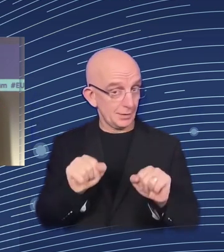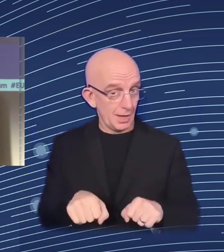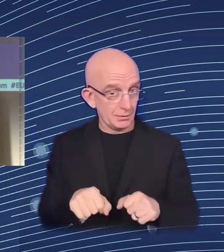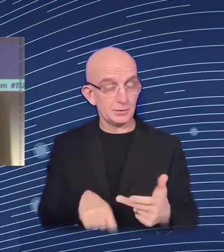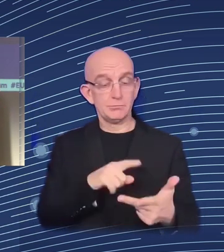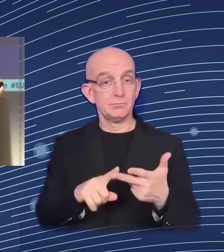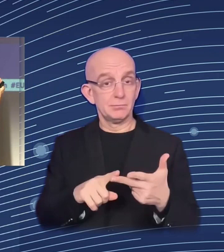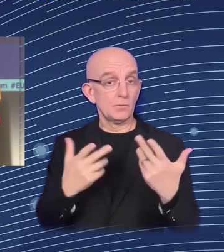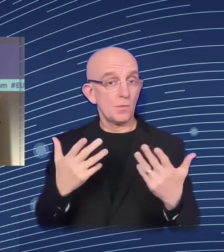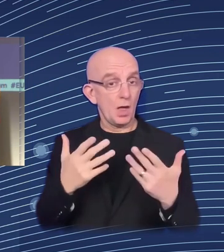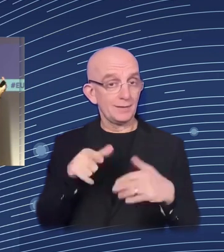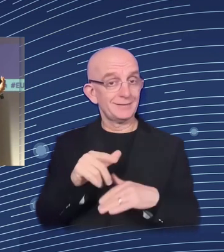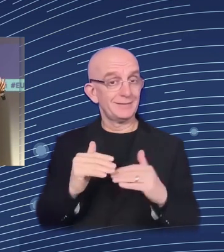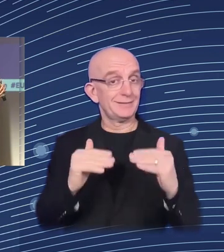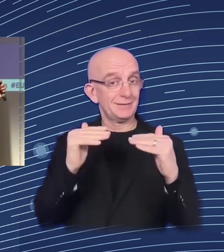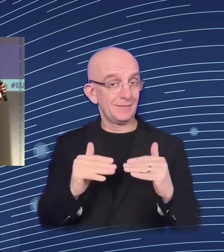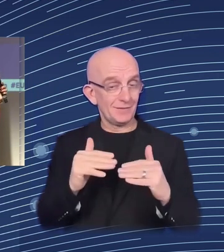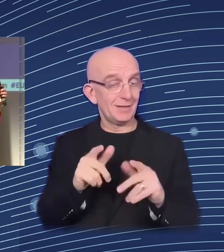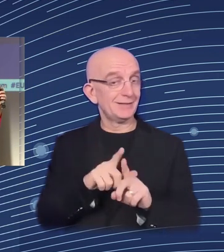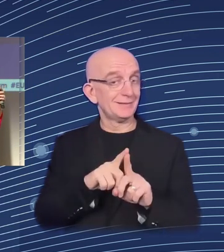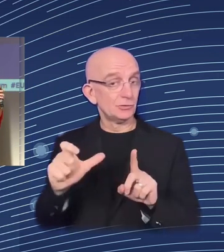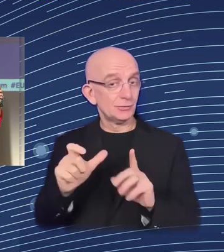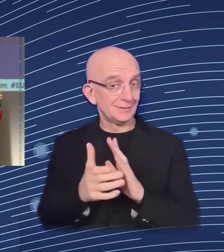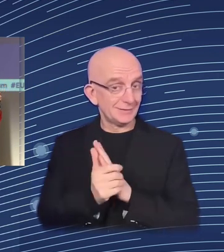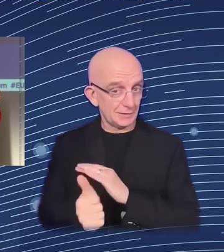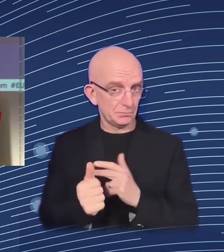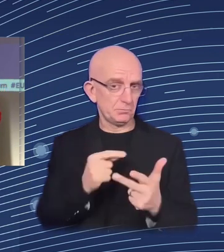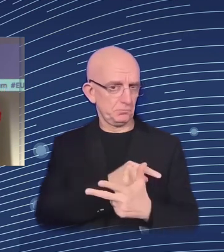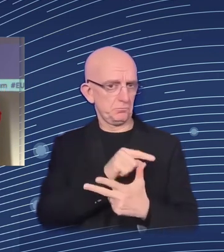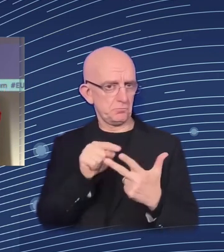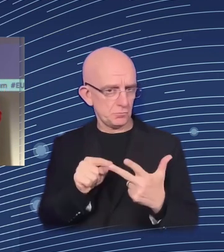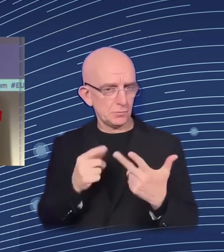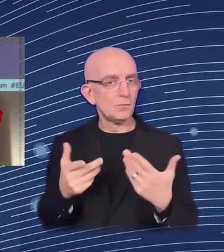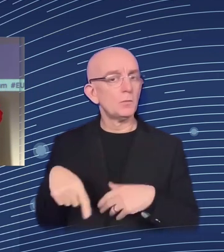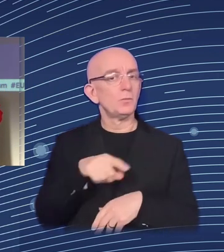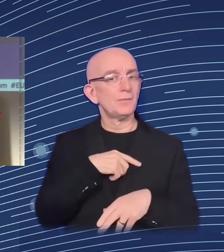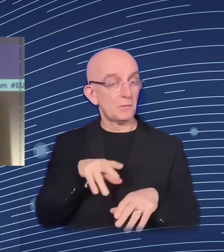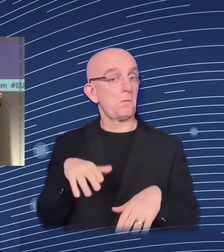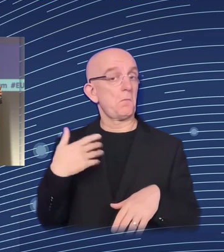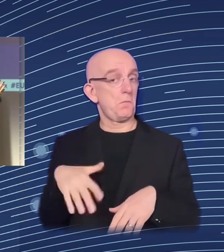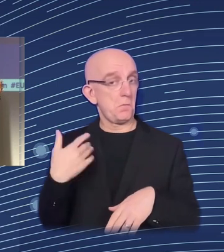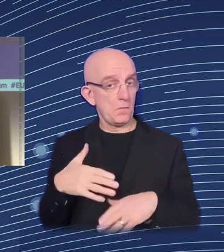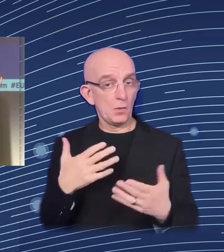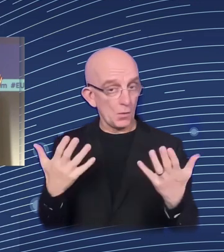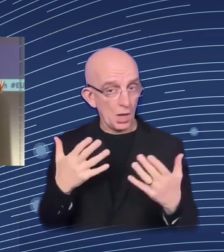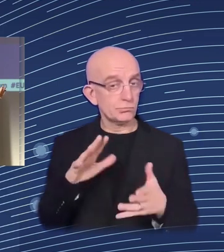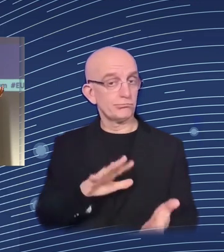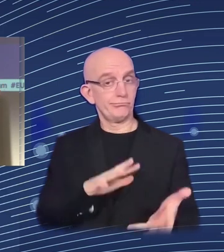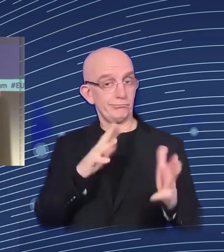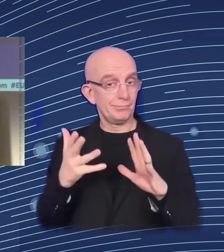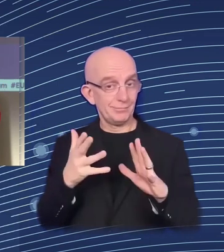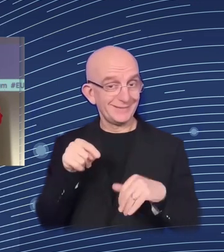have a big impact on the level of employment, work hours, hours worked, and